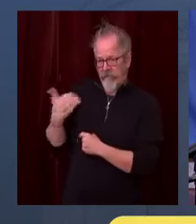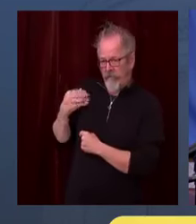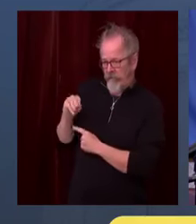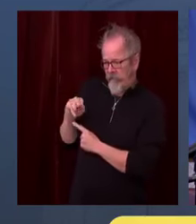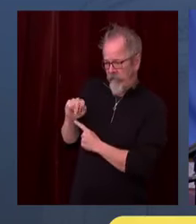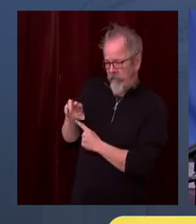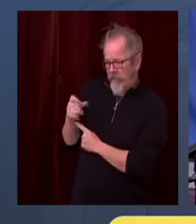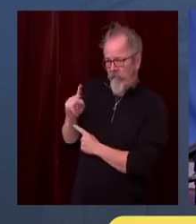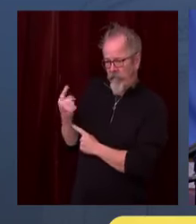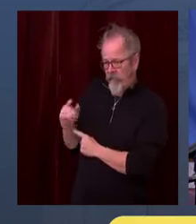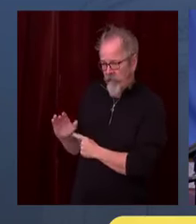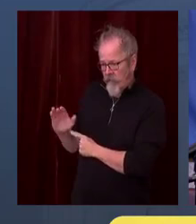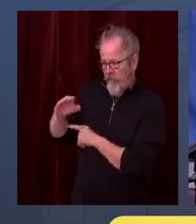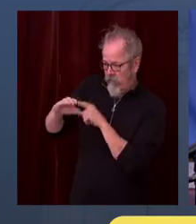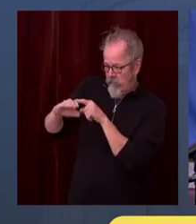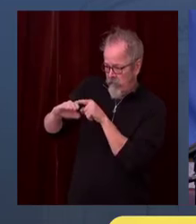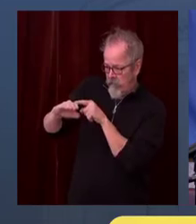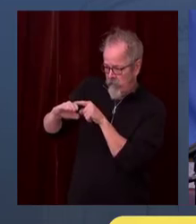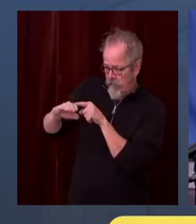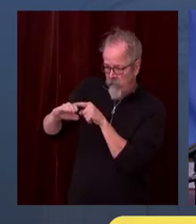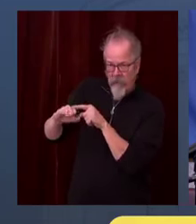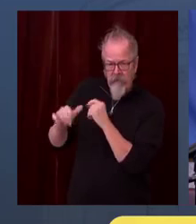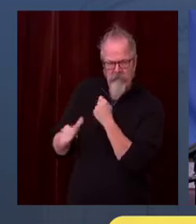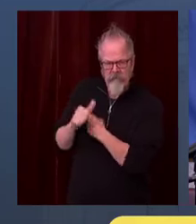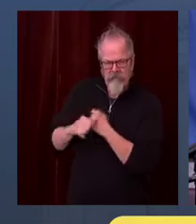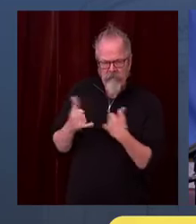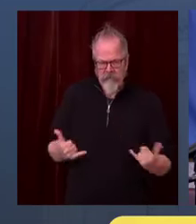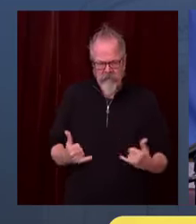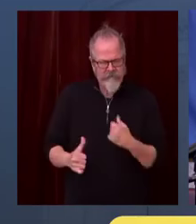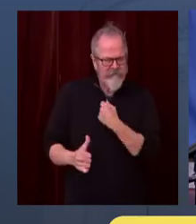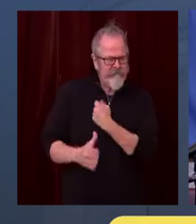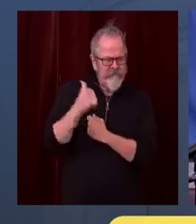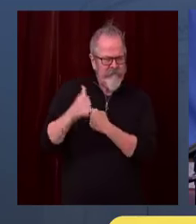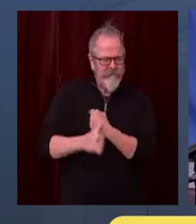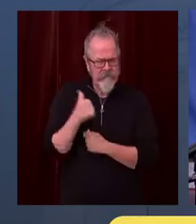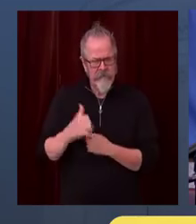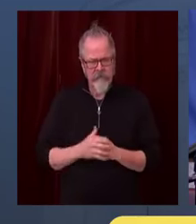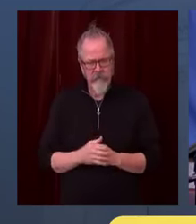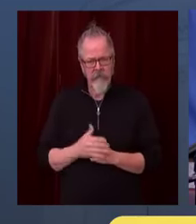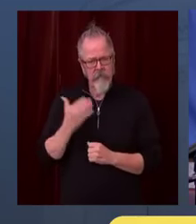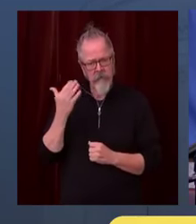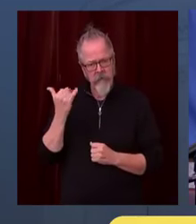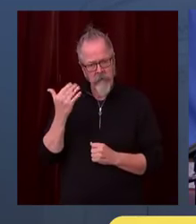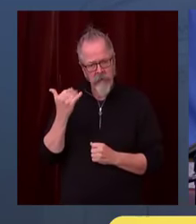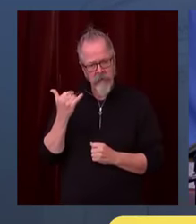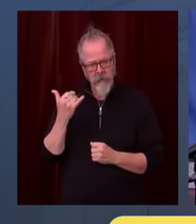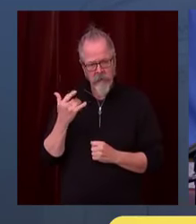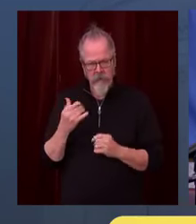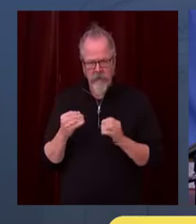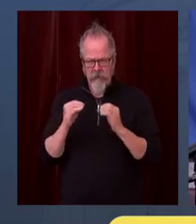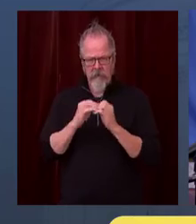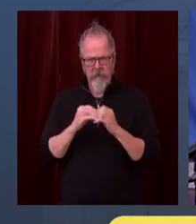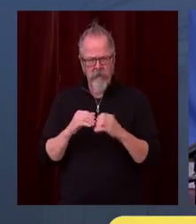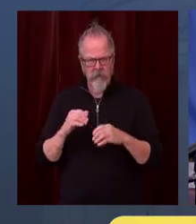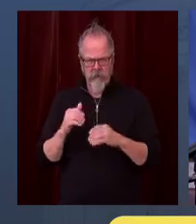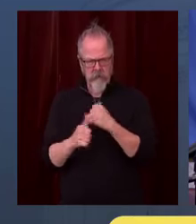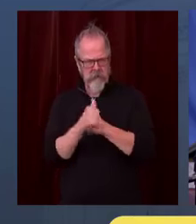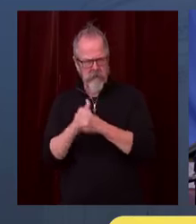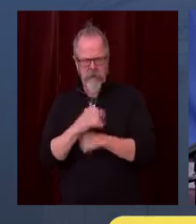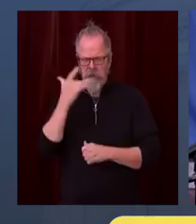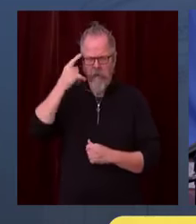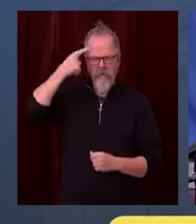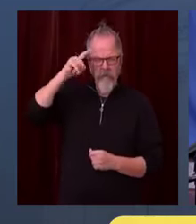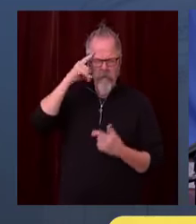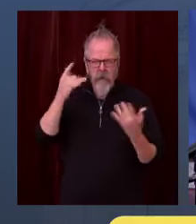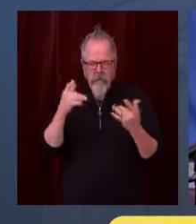We are in a more dangerous position due to a combination of the extent of this virus, which is now throughout the